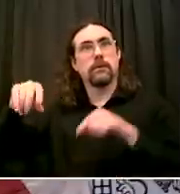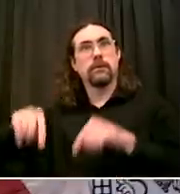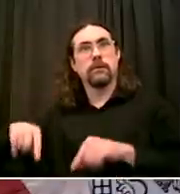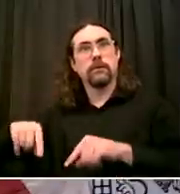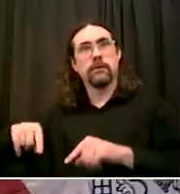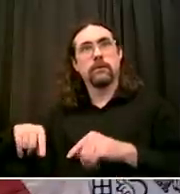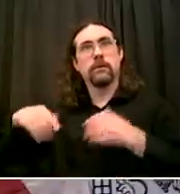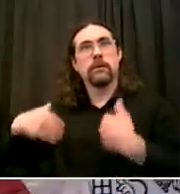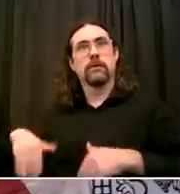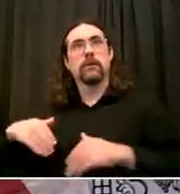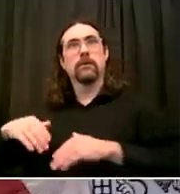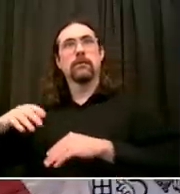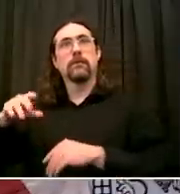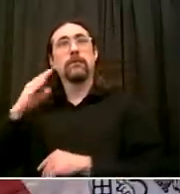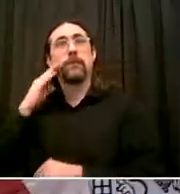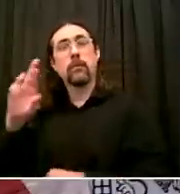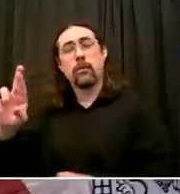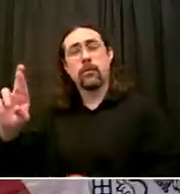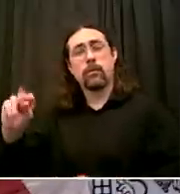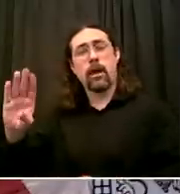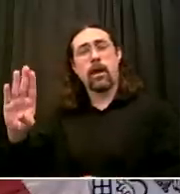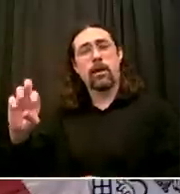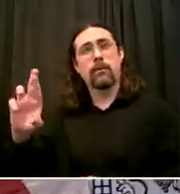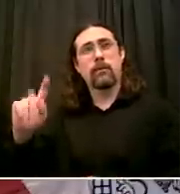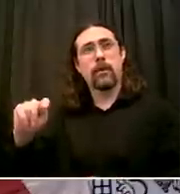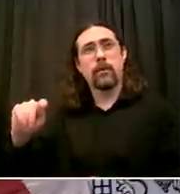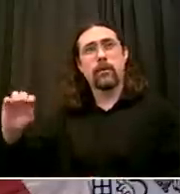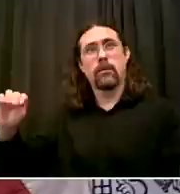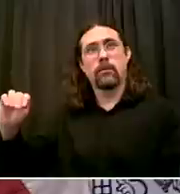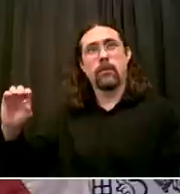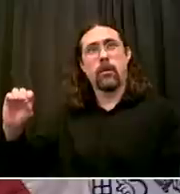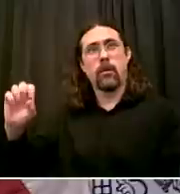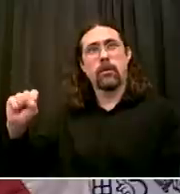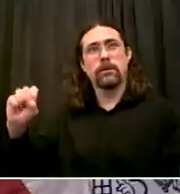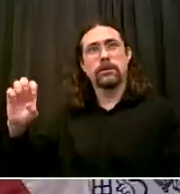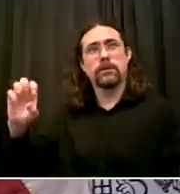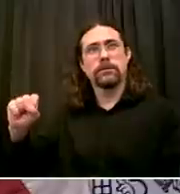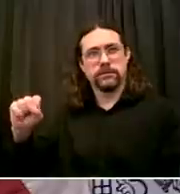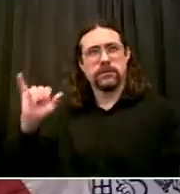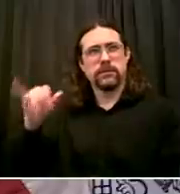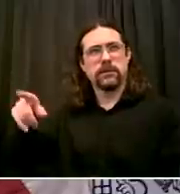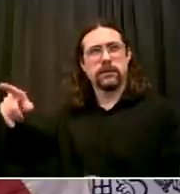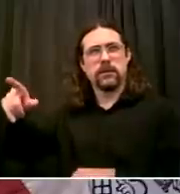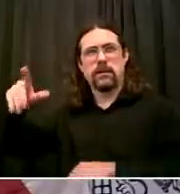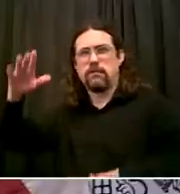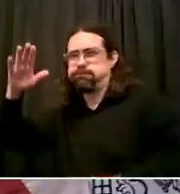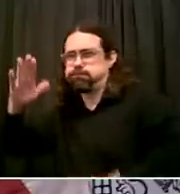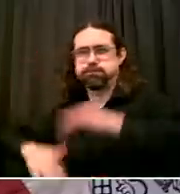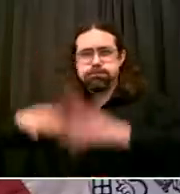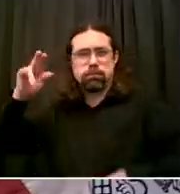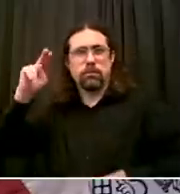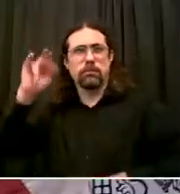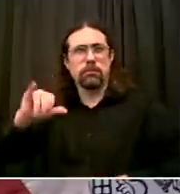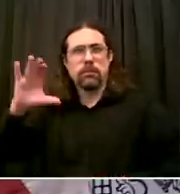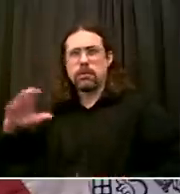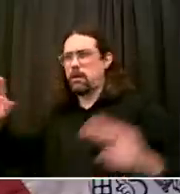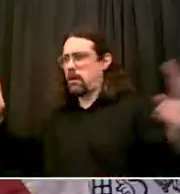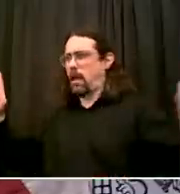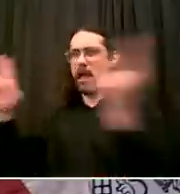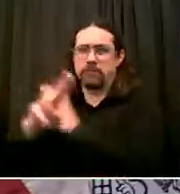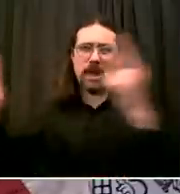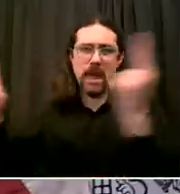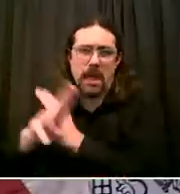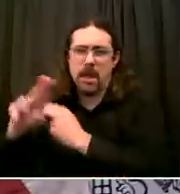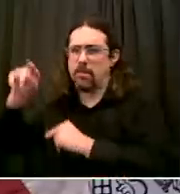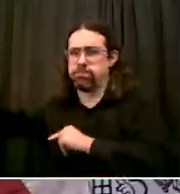that we live in a physical reality That was explicitly created To divide and segregate Is